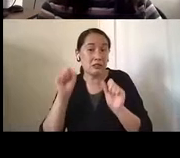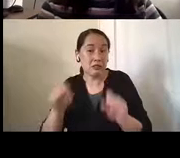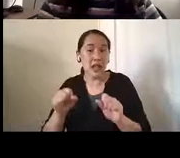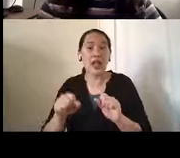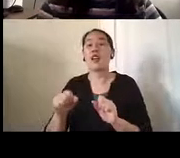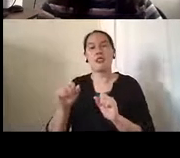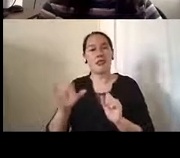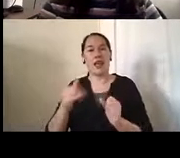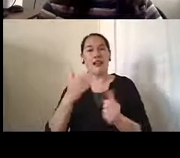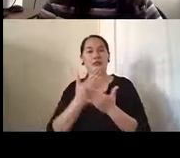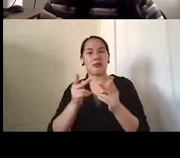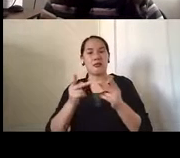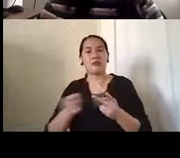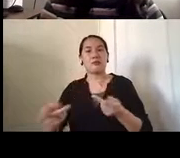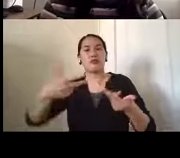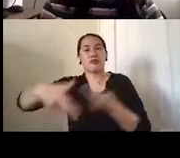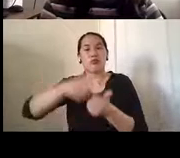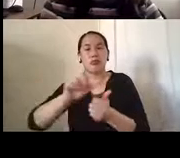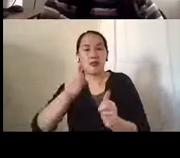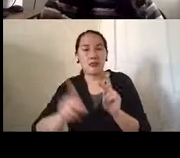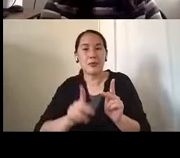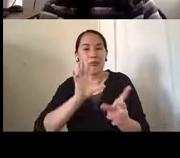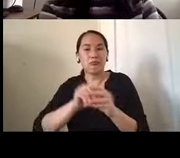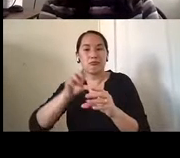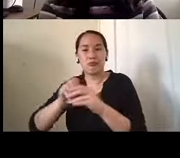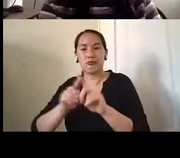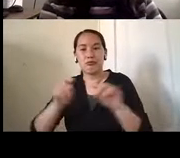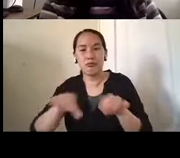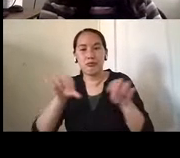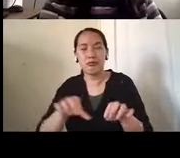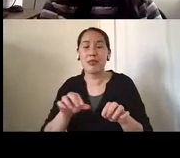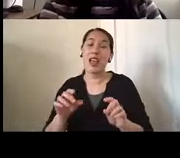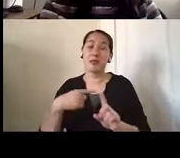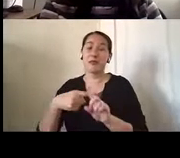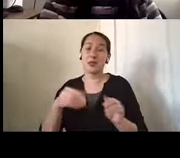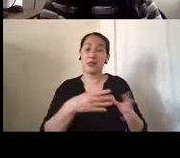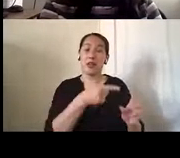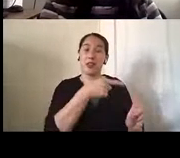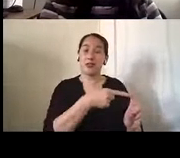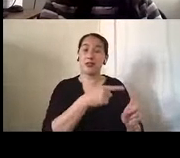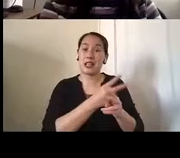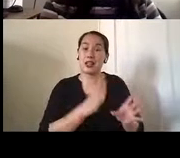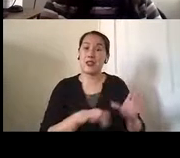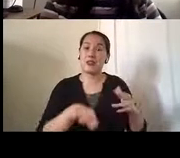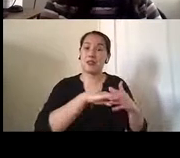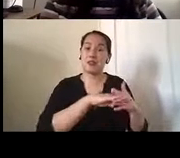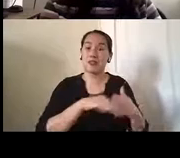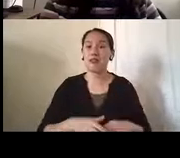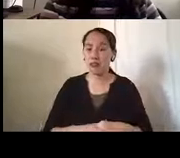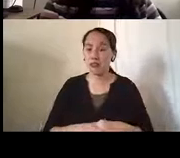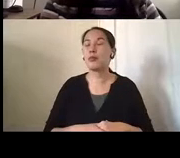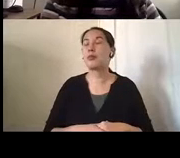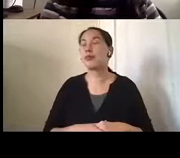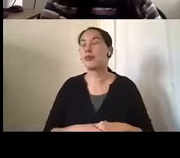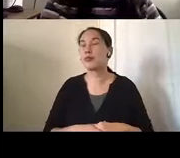with others, um, and participate in engaging activities and allows for respite for the caregiver and the other hired caregivers. Um,